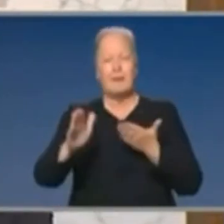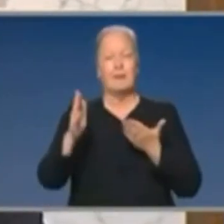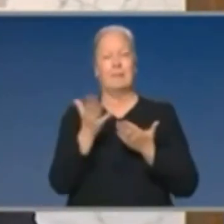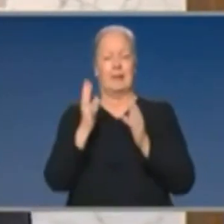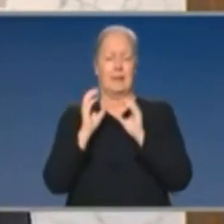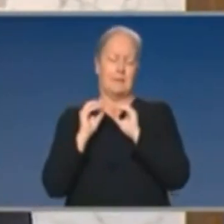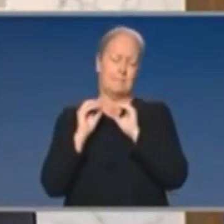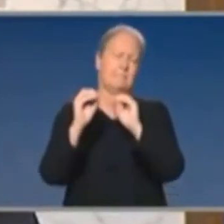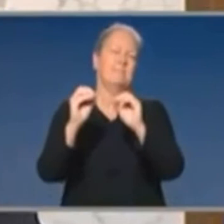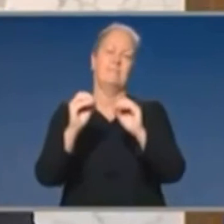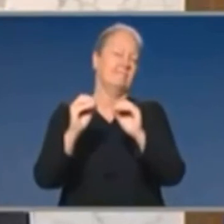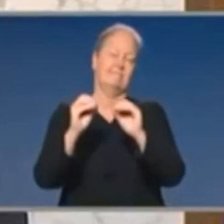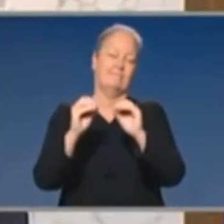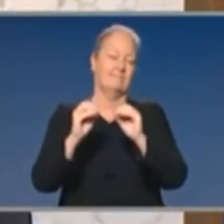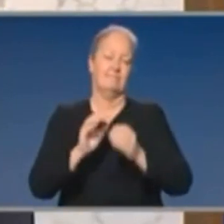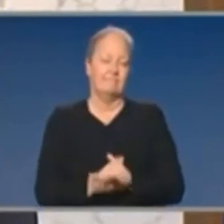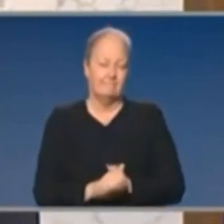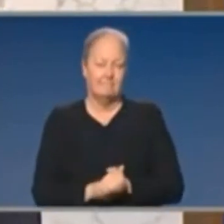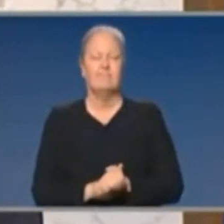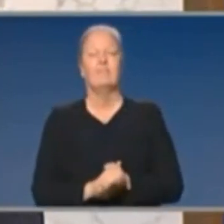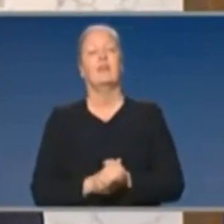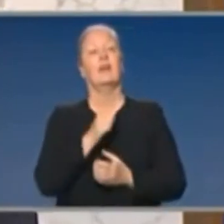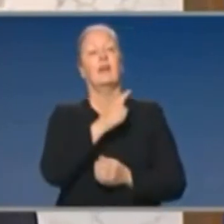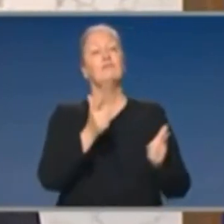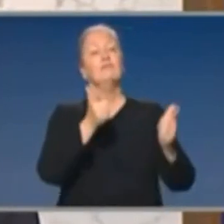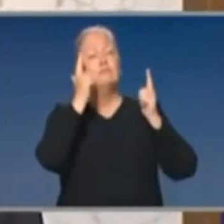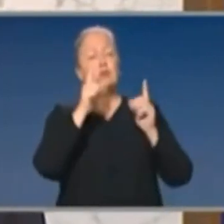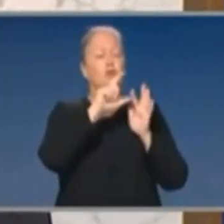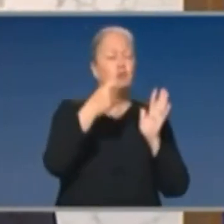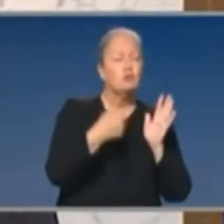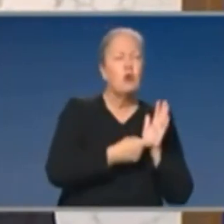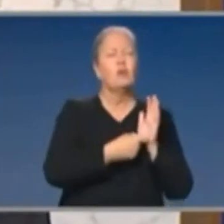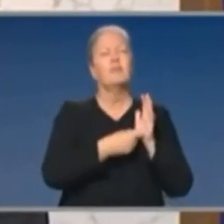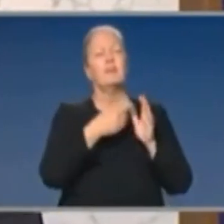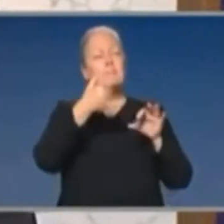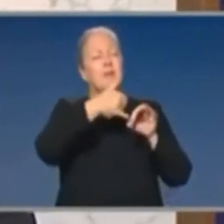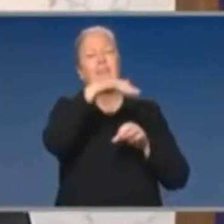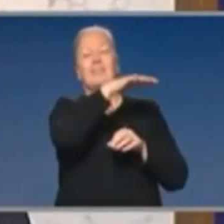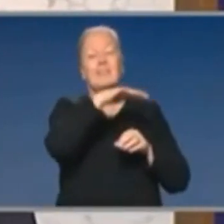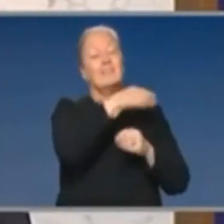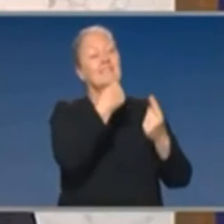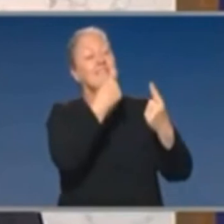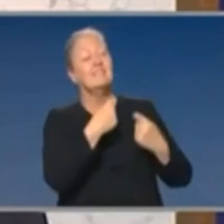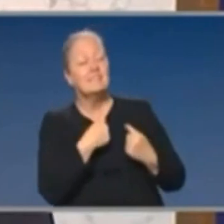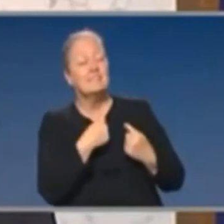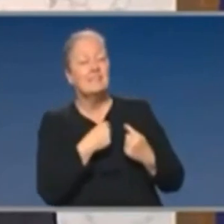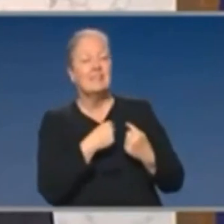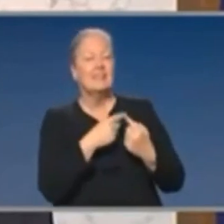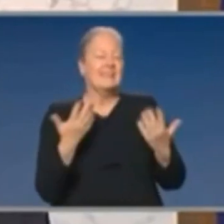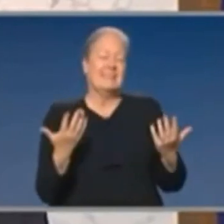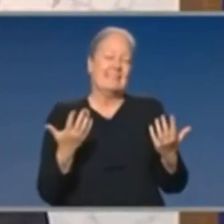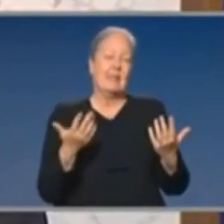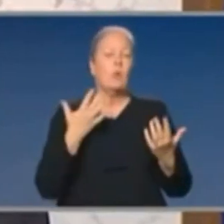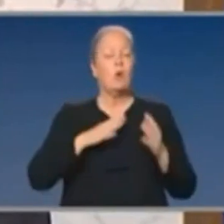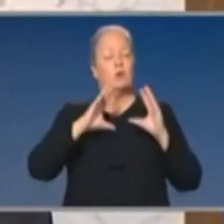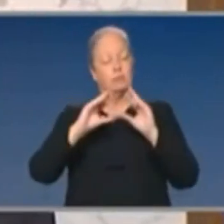The current strategy that AHPPC has endorsed is no community transmission. And I think that is what they're aiming for.